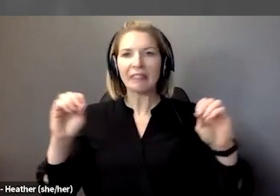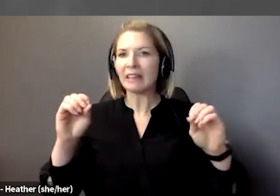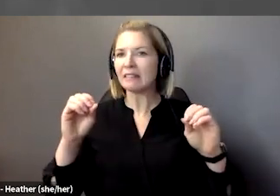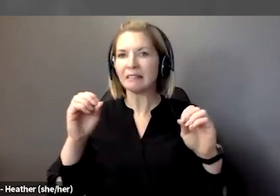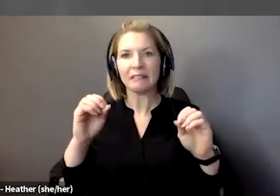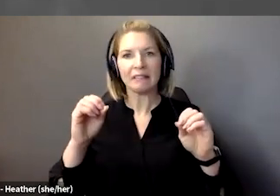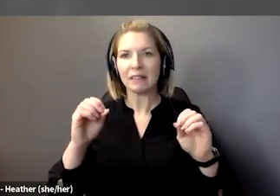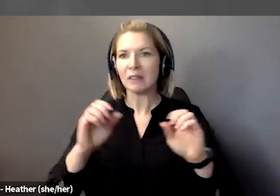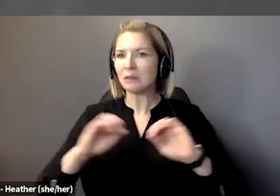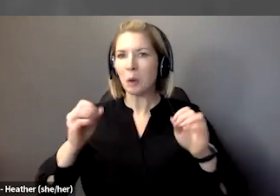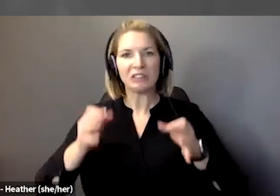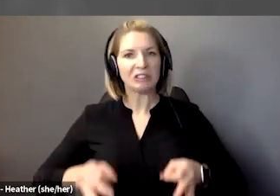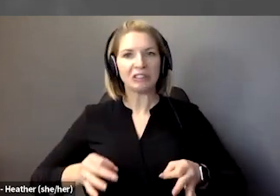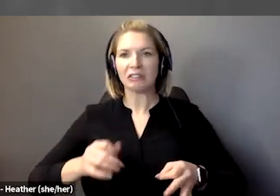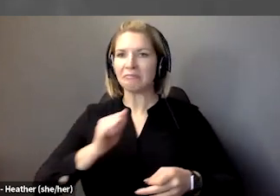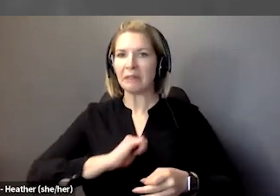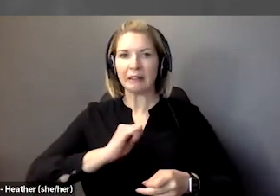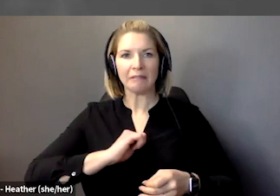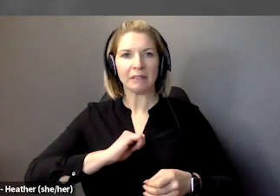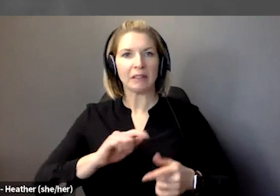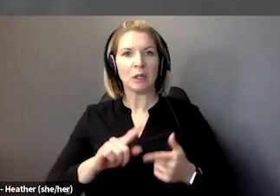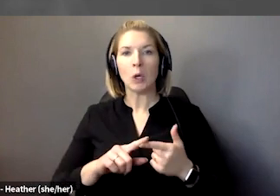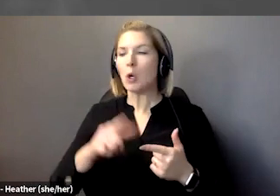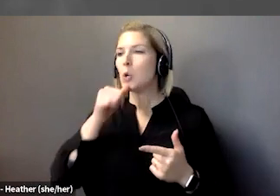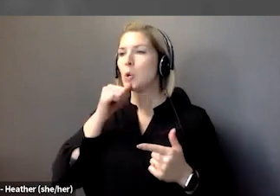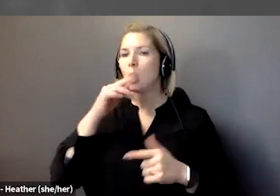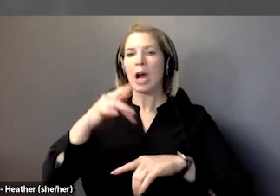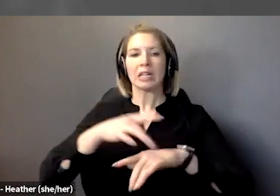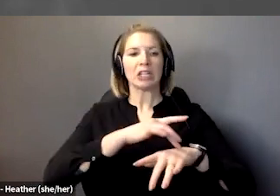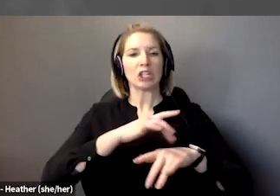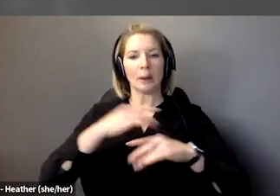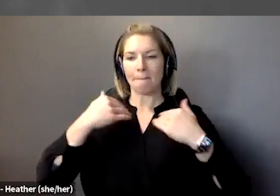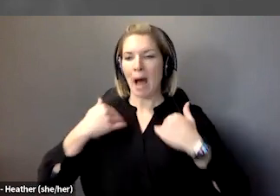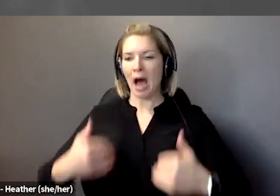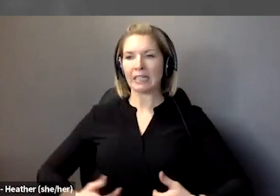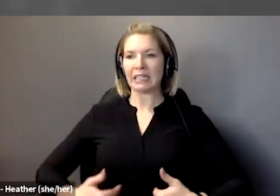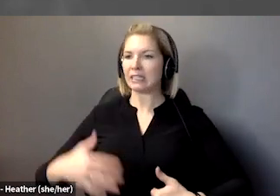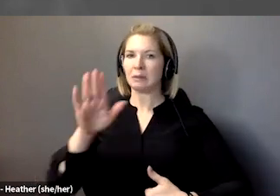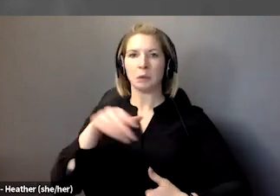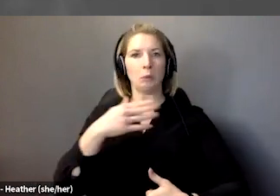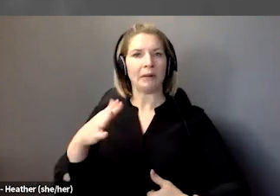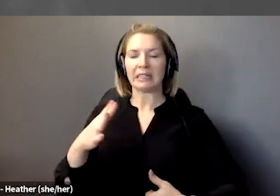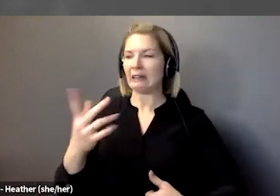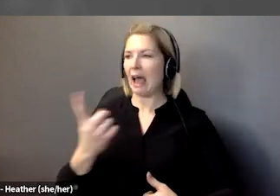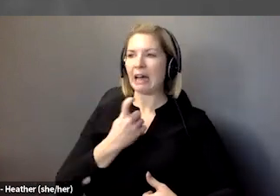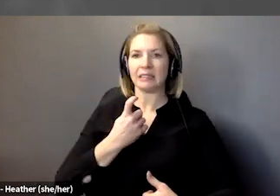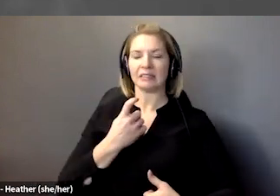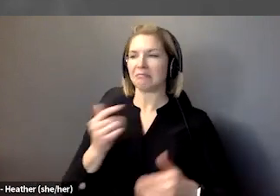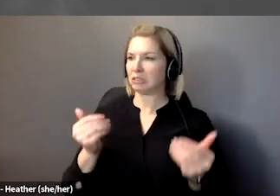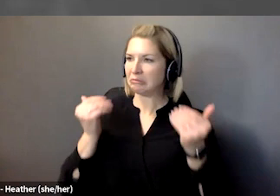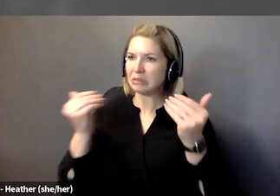or say or who touches your body to provide you the assistance you need to keep on living.